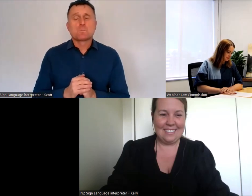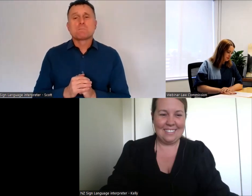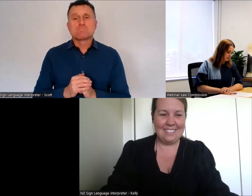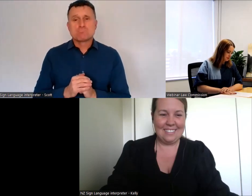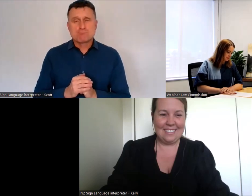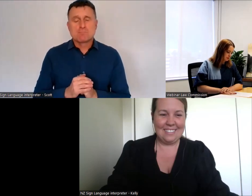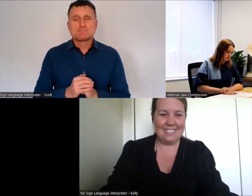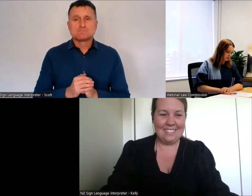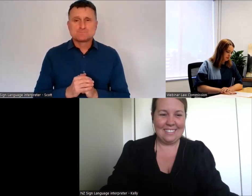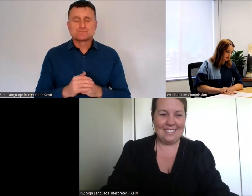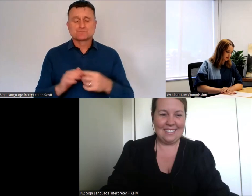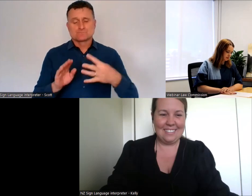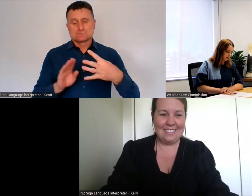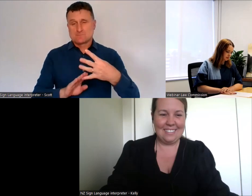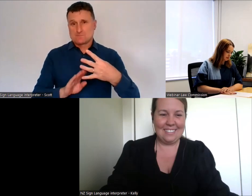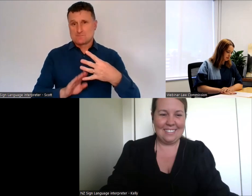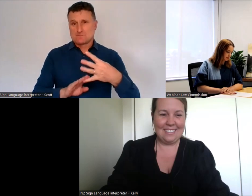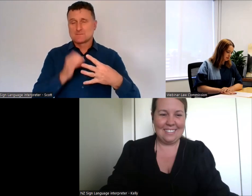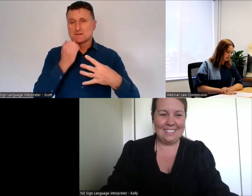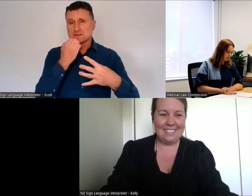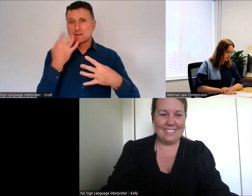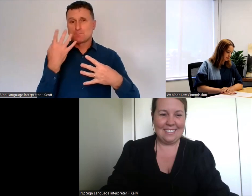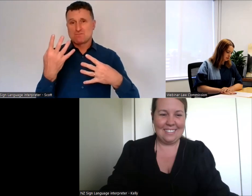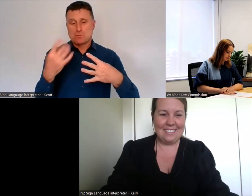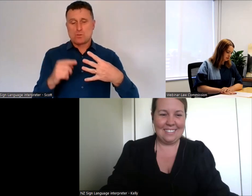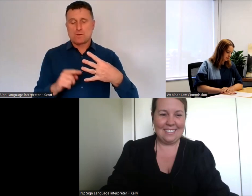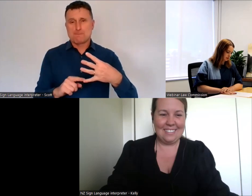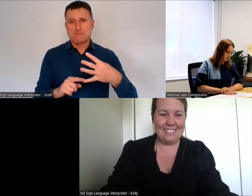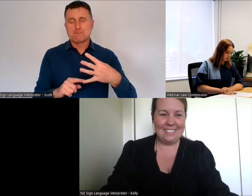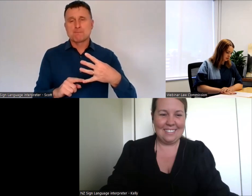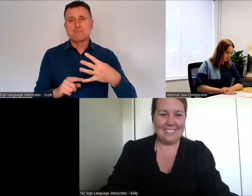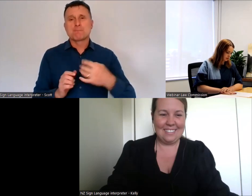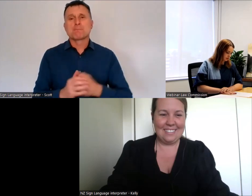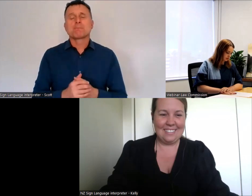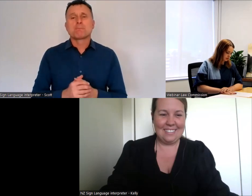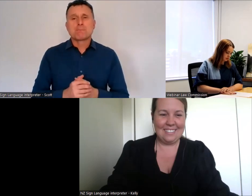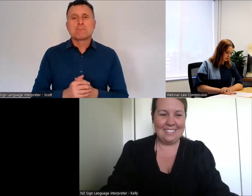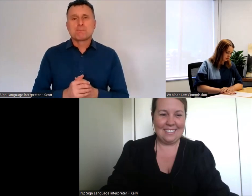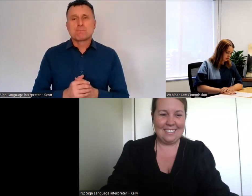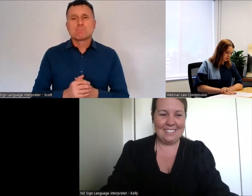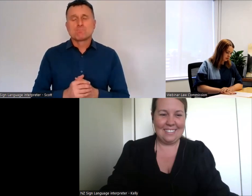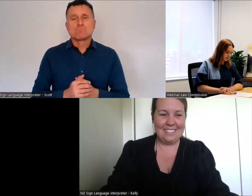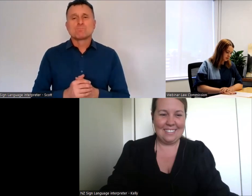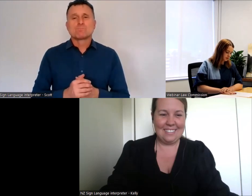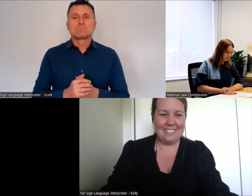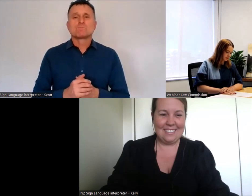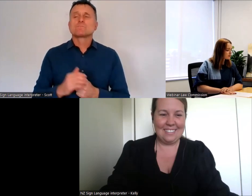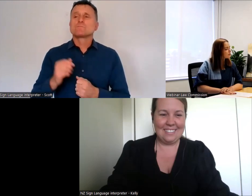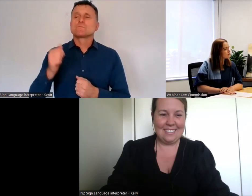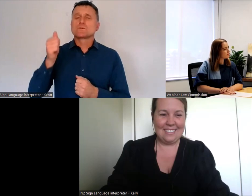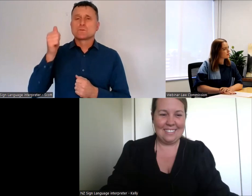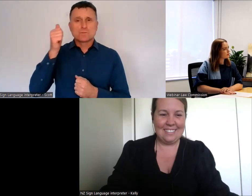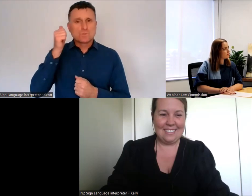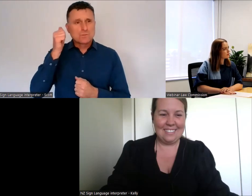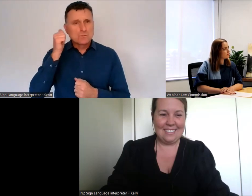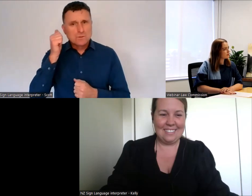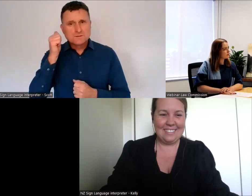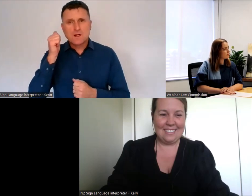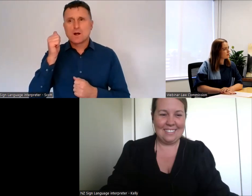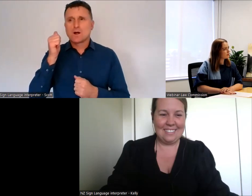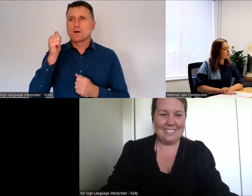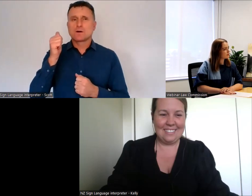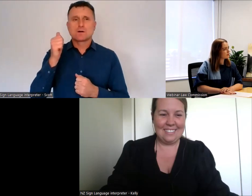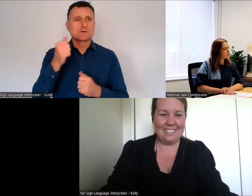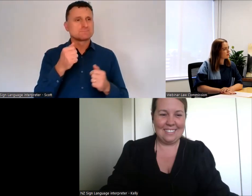look, we recognise that listening to discussion about people with affected